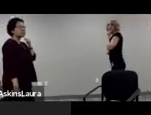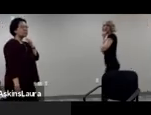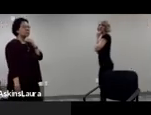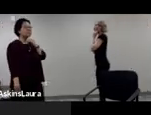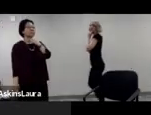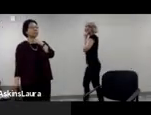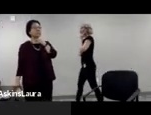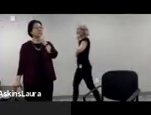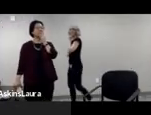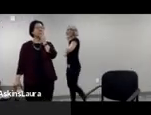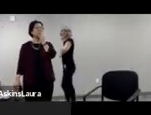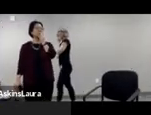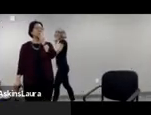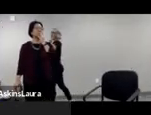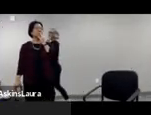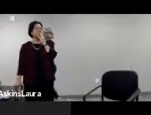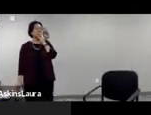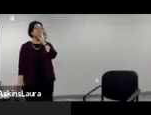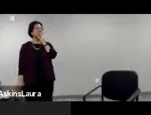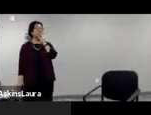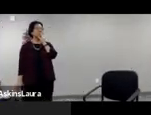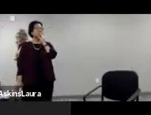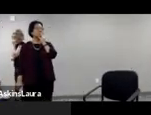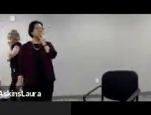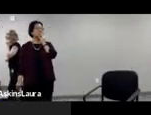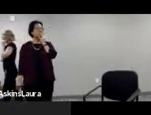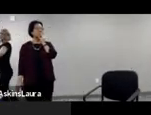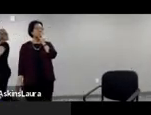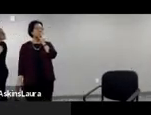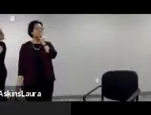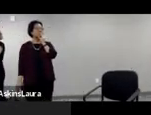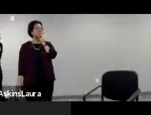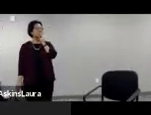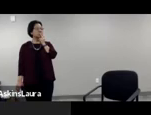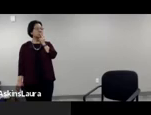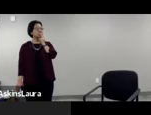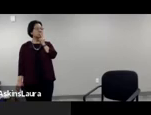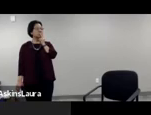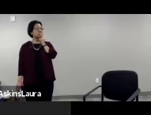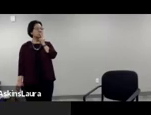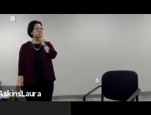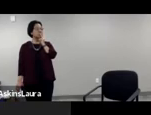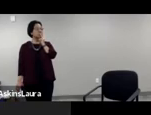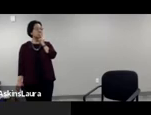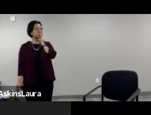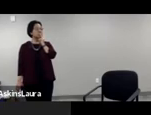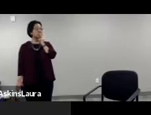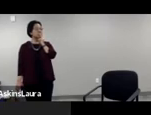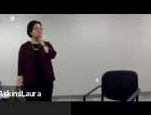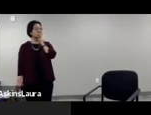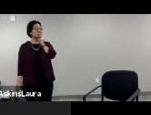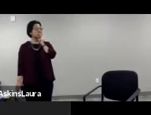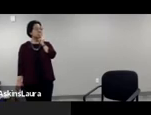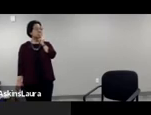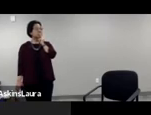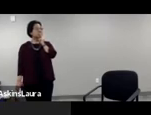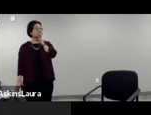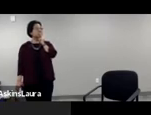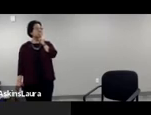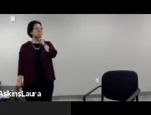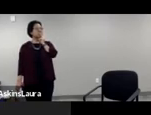so yeah what's not to say that it's going to happen again in the census collection um